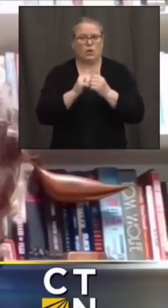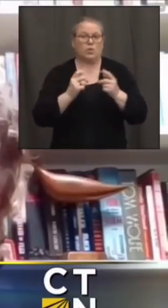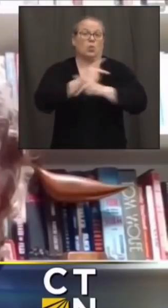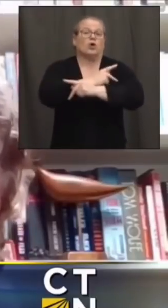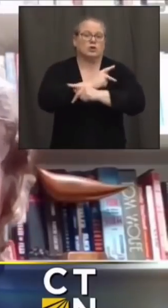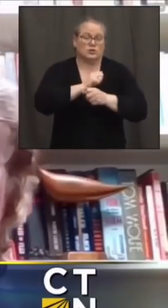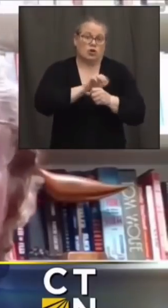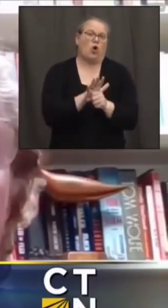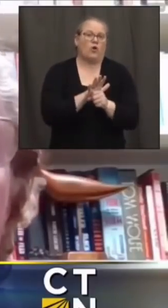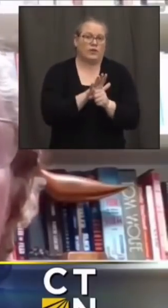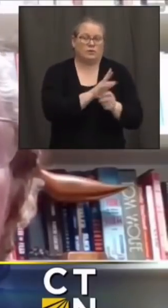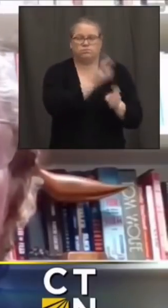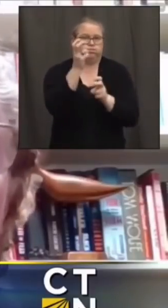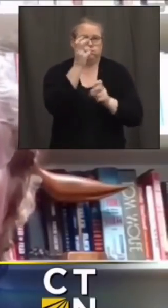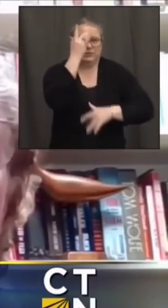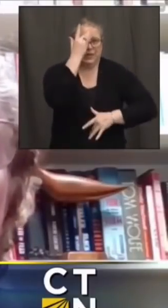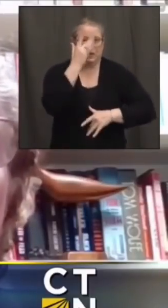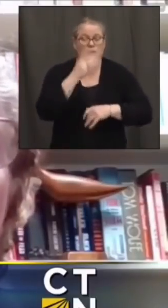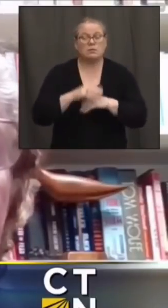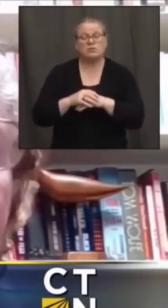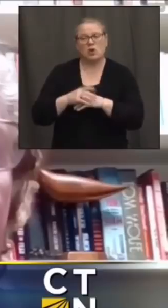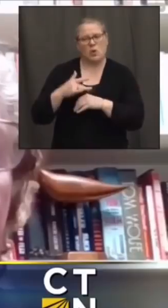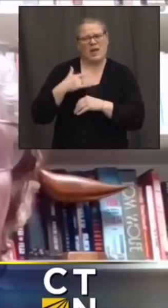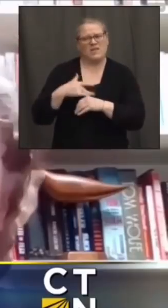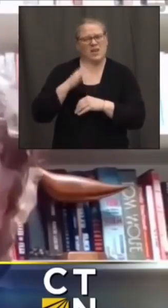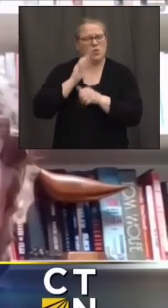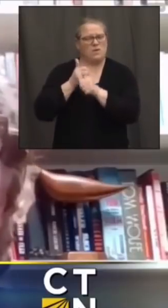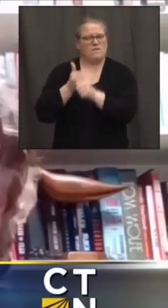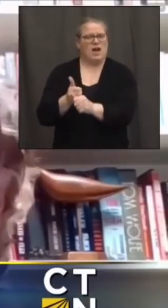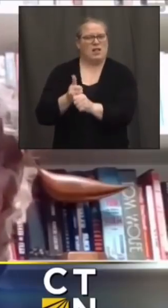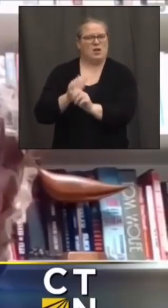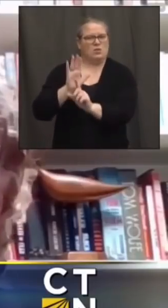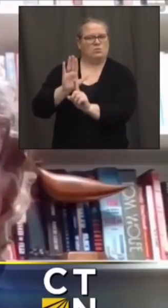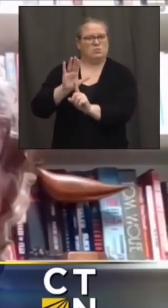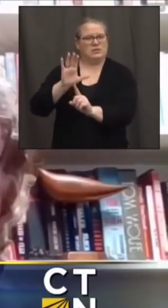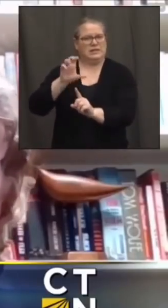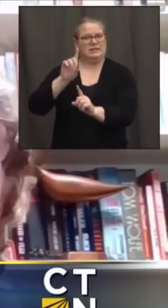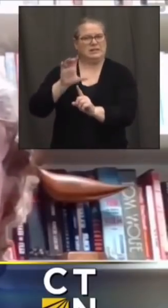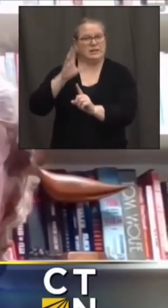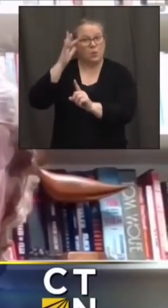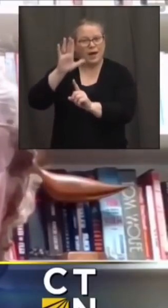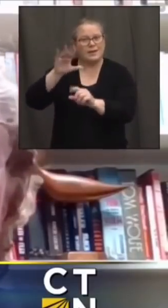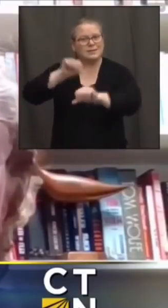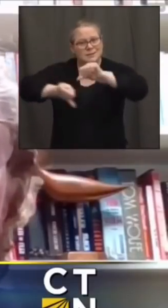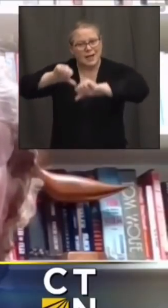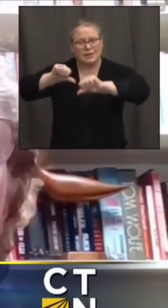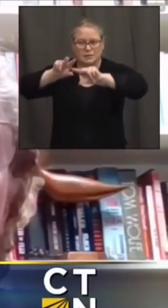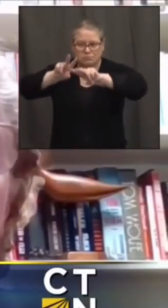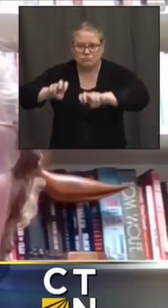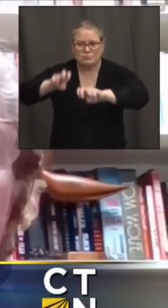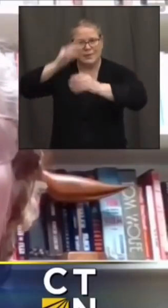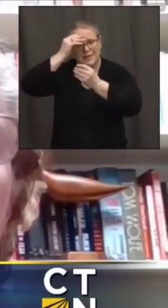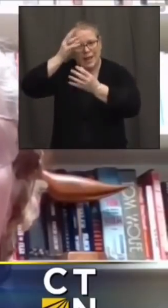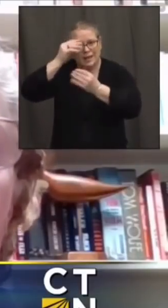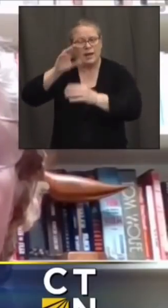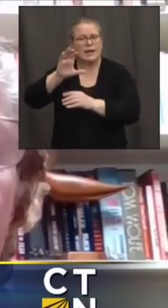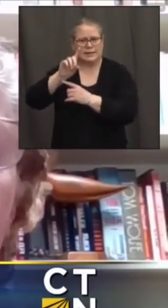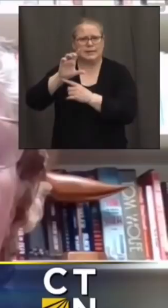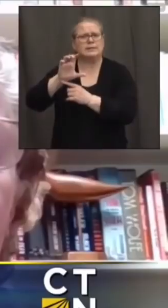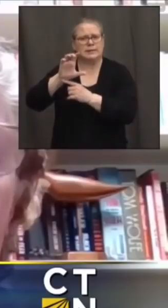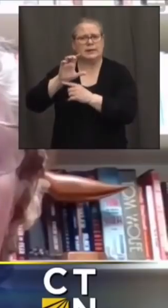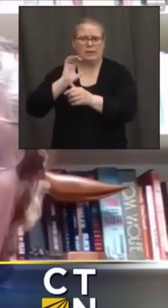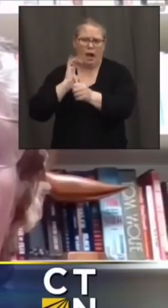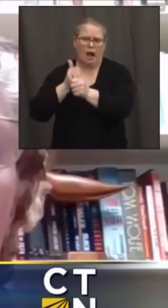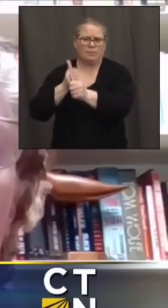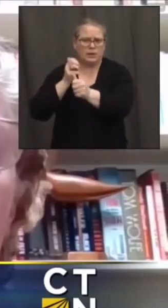rely primarily or exclusively on that list it's backed up by data and um cdc updates it as